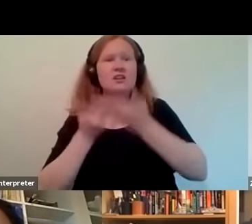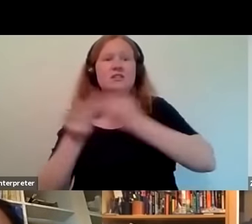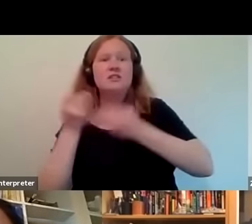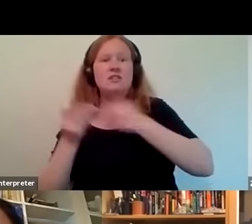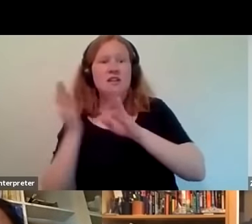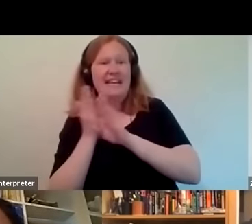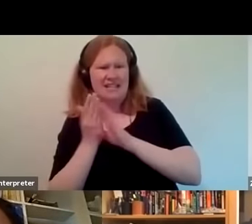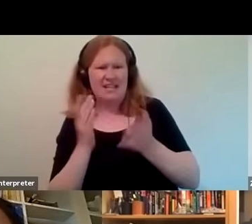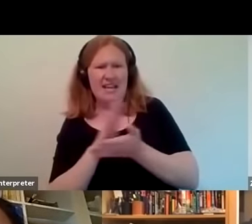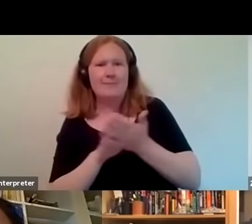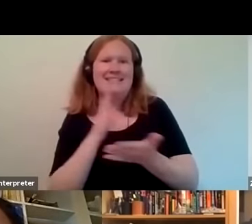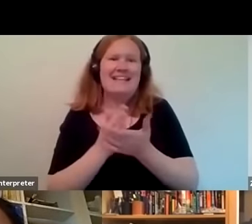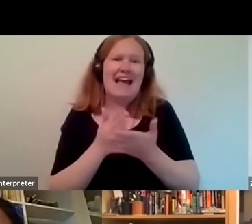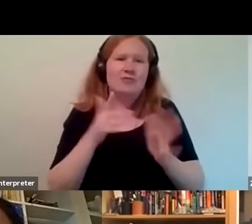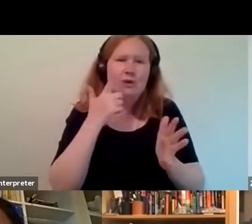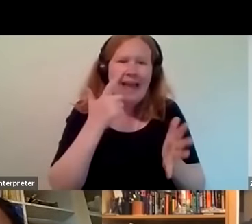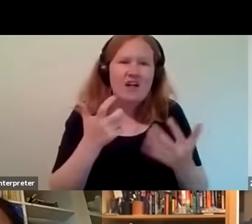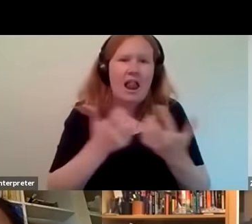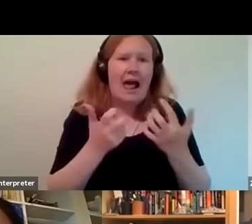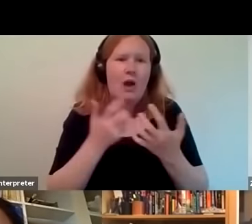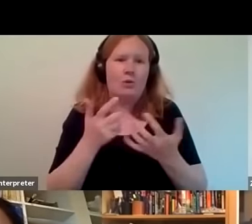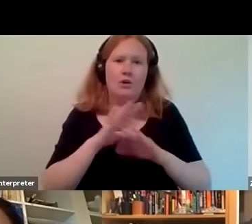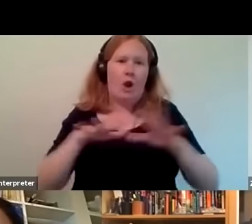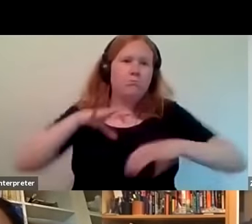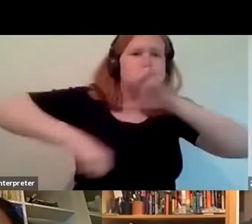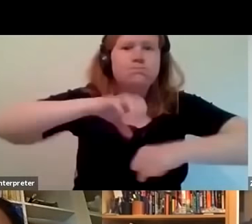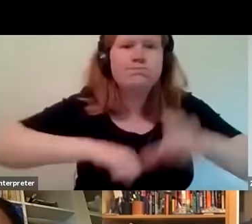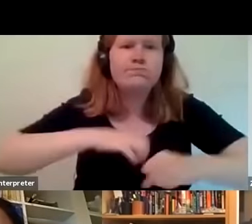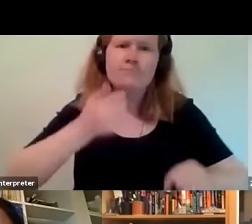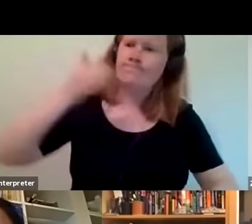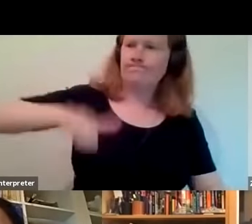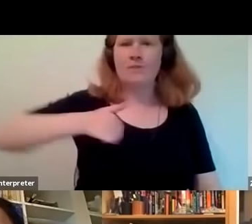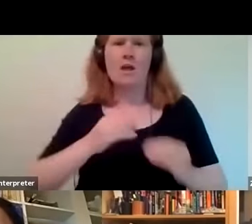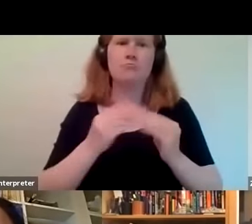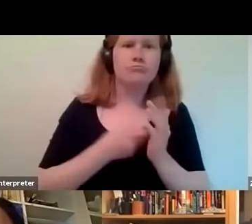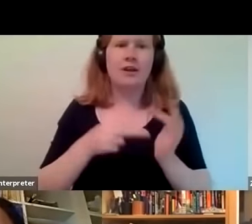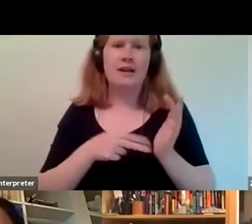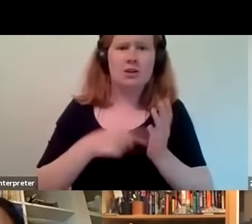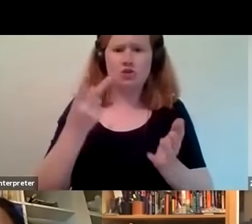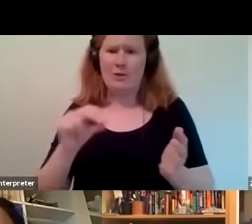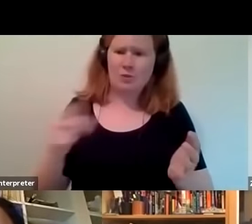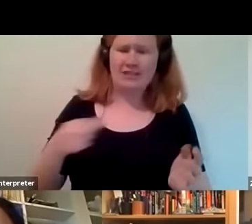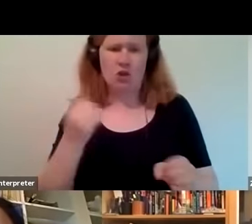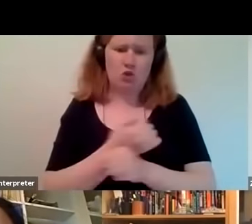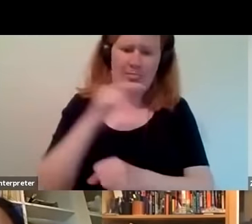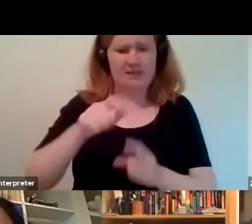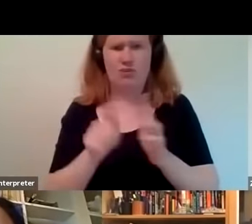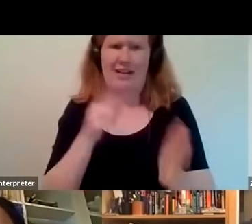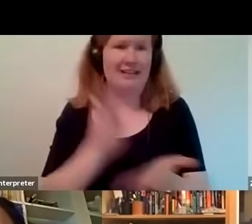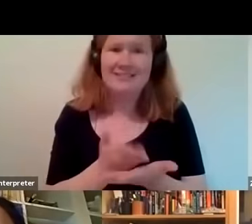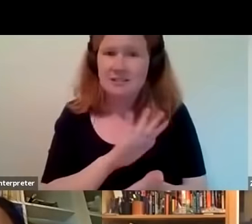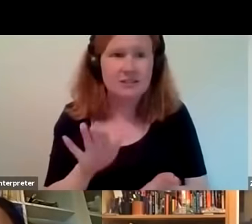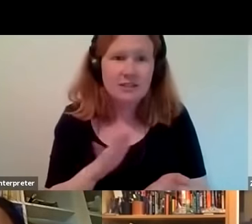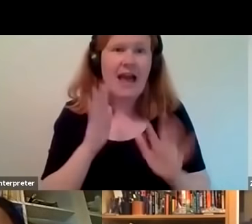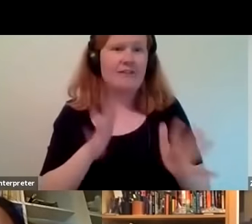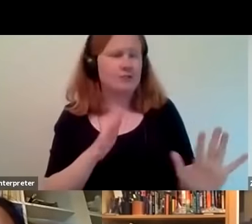delicacies around how you handle that without storming in and being like yes we're brent 2020 and we're going to deliver this project it's actually the conversation